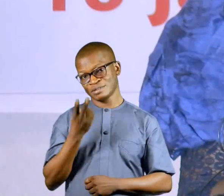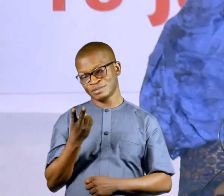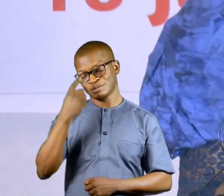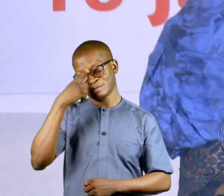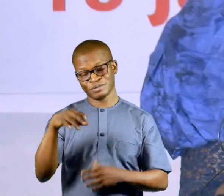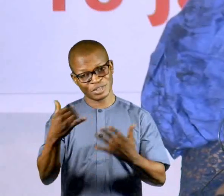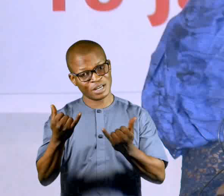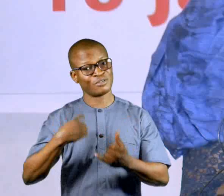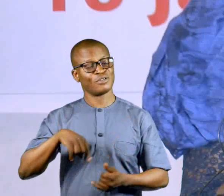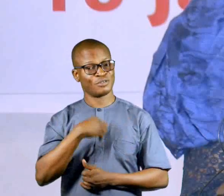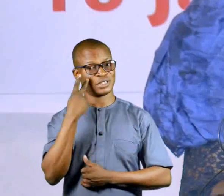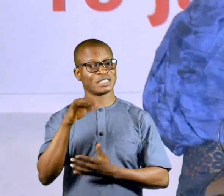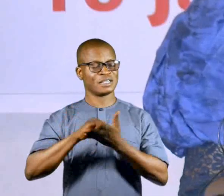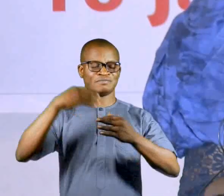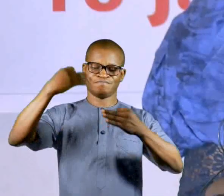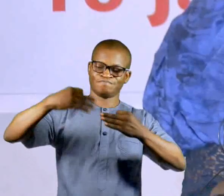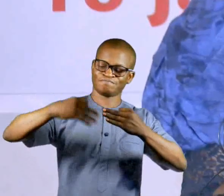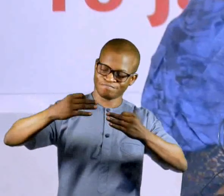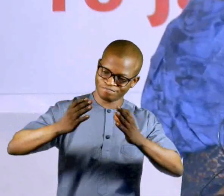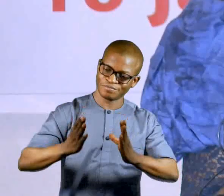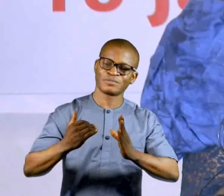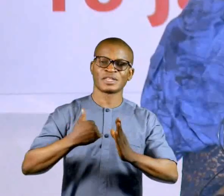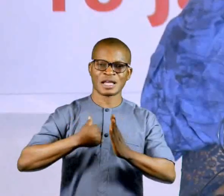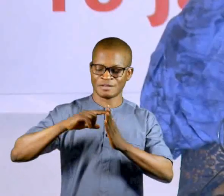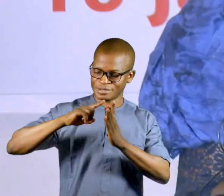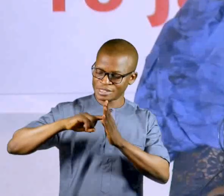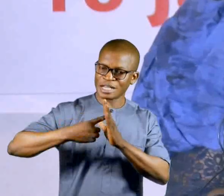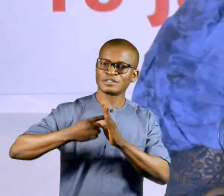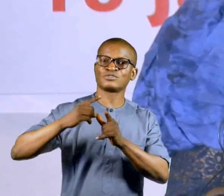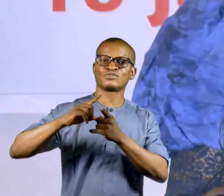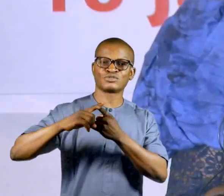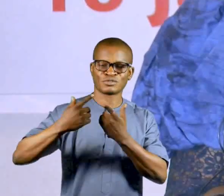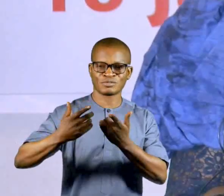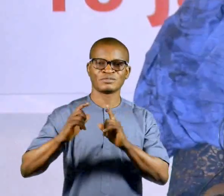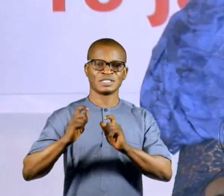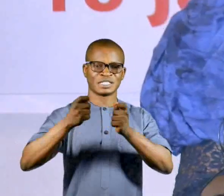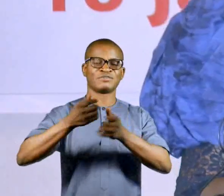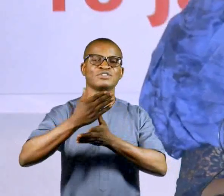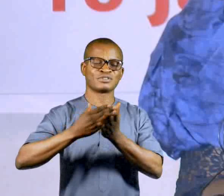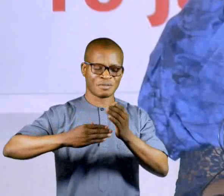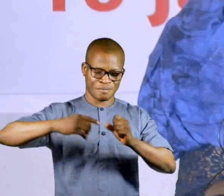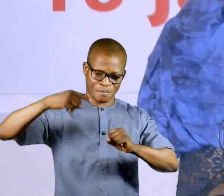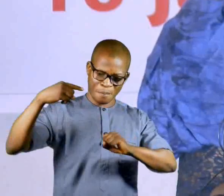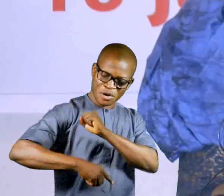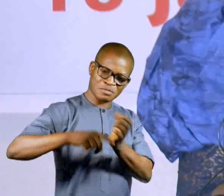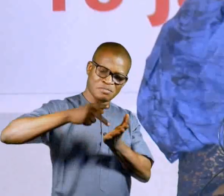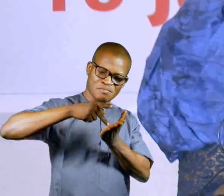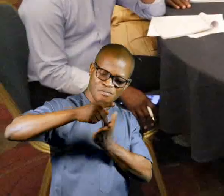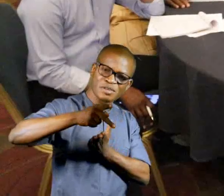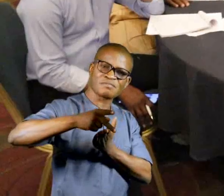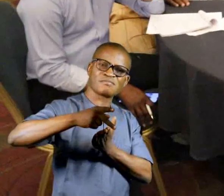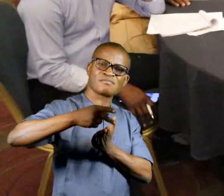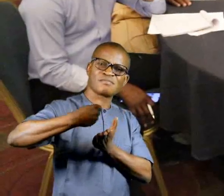for now, we've seen that judges are beginning to award compensation to victims.